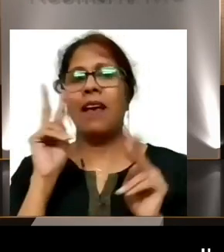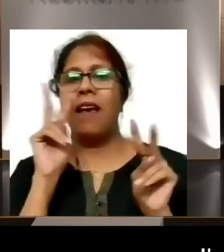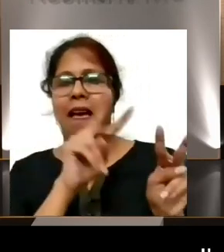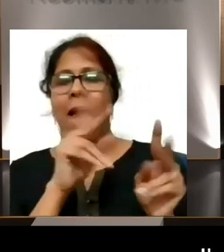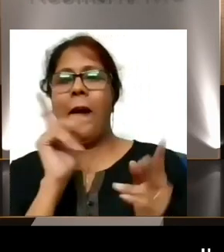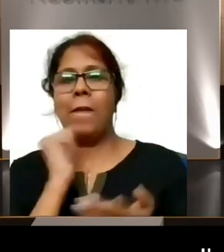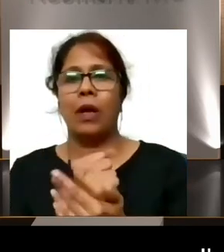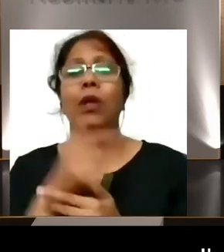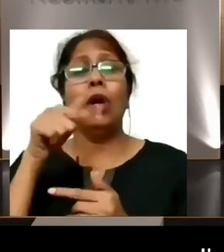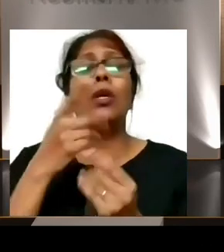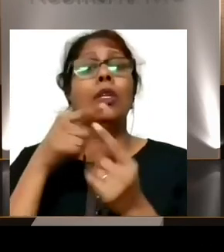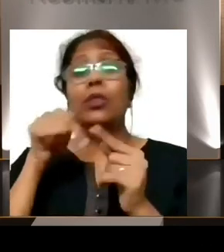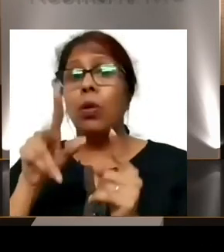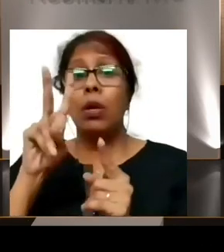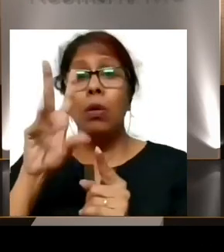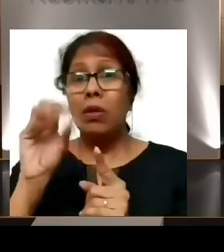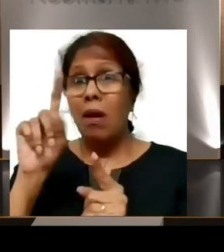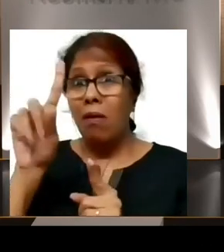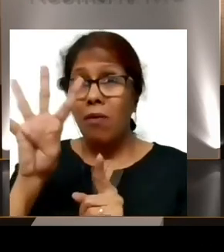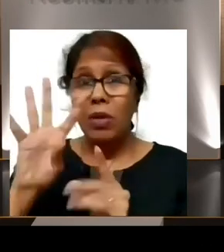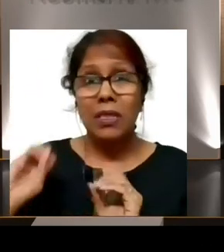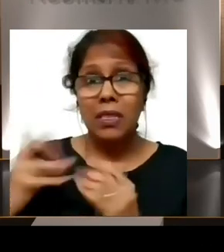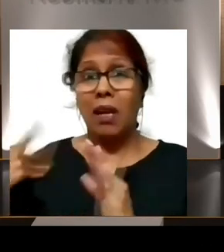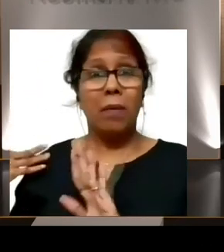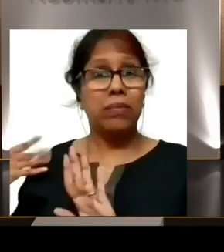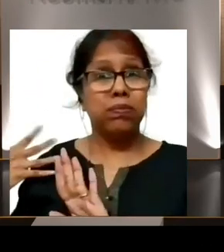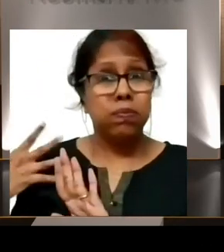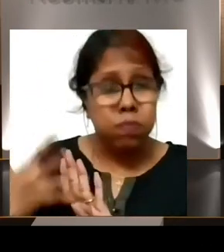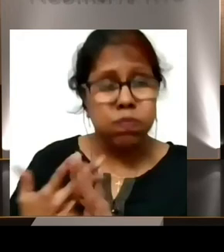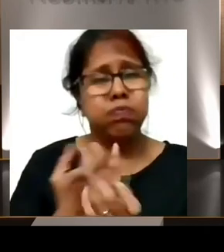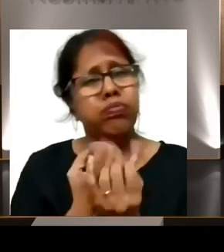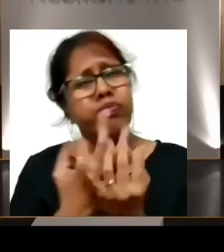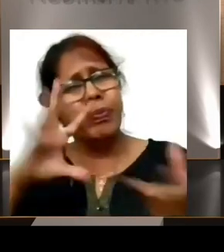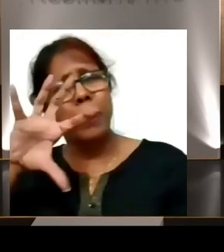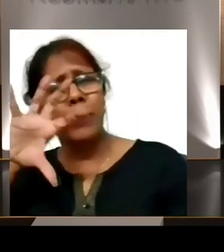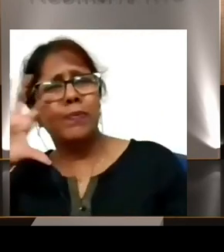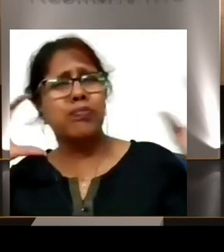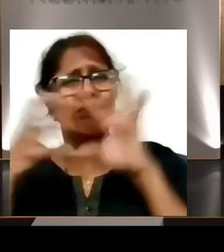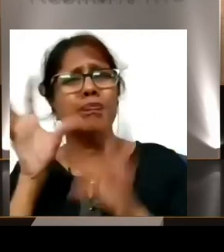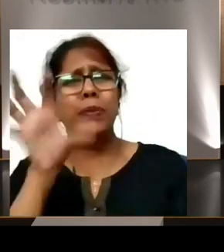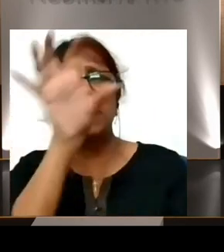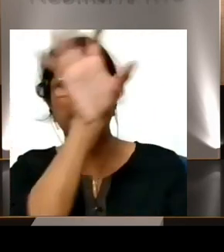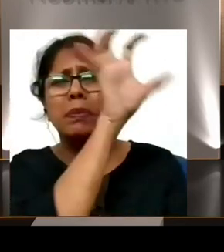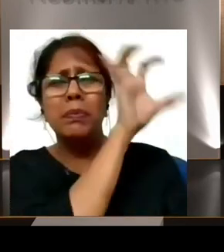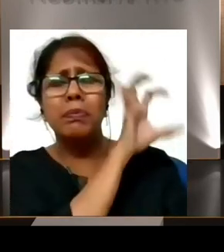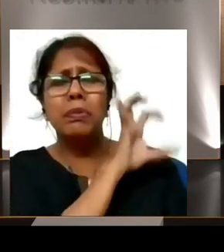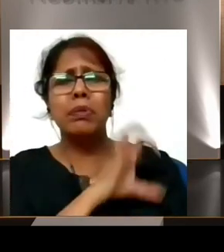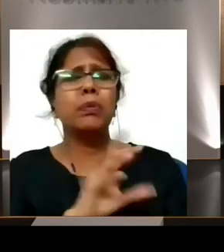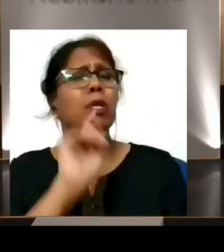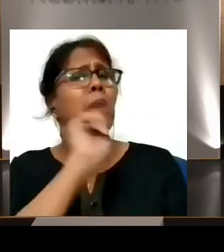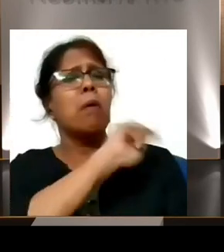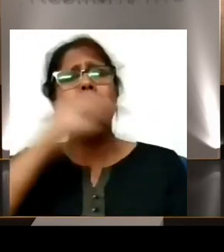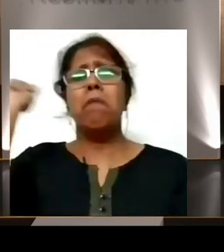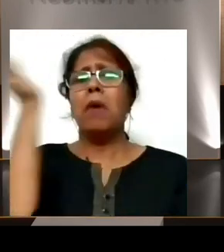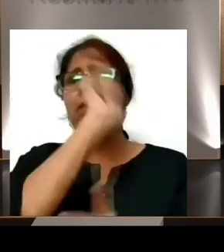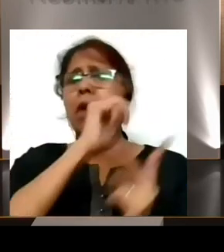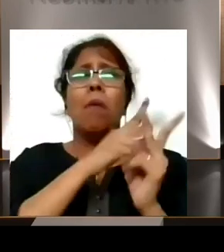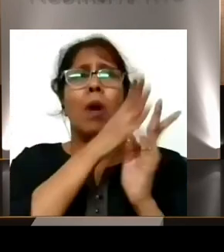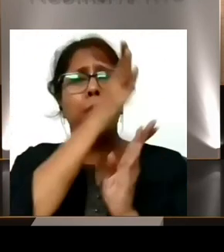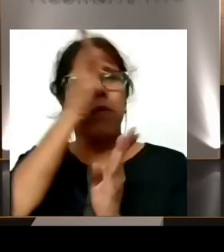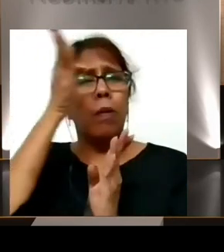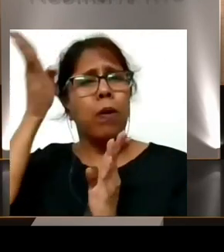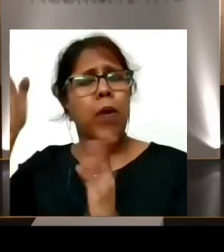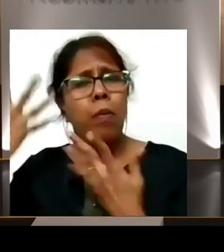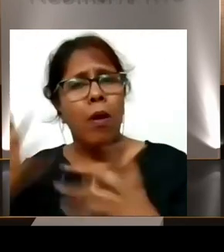badminton tournaments in India, as well as around the world, my first, uh, national level tournament, uh,